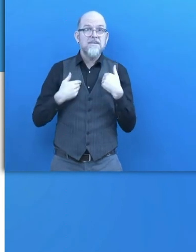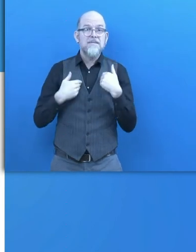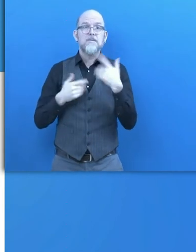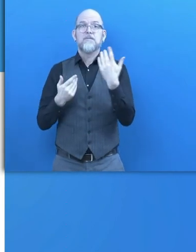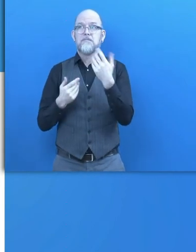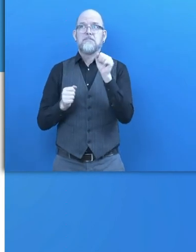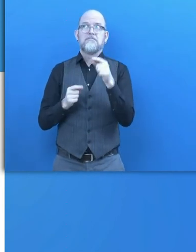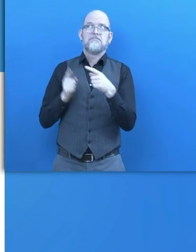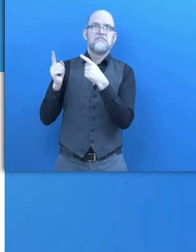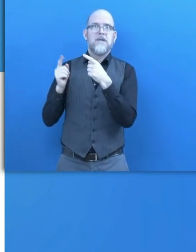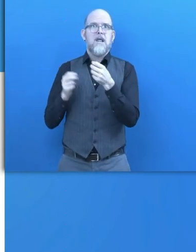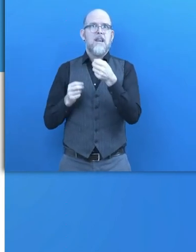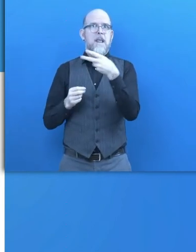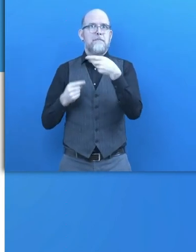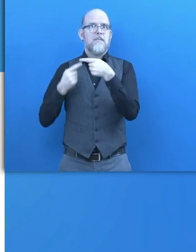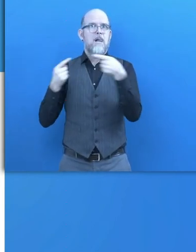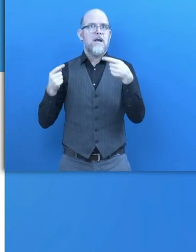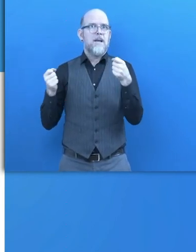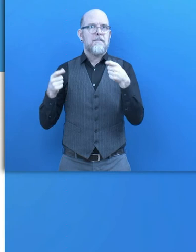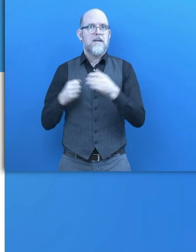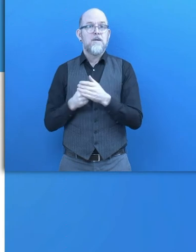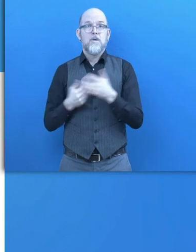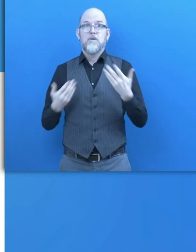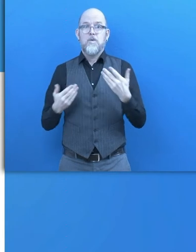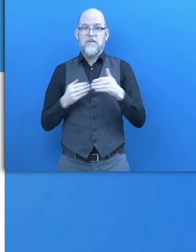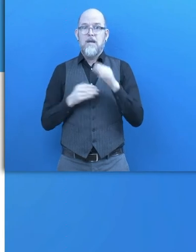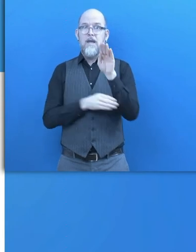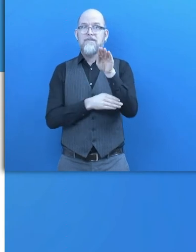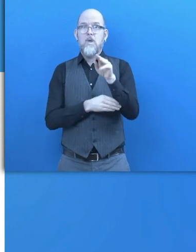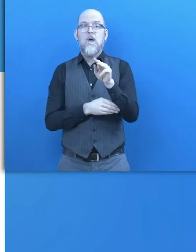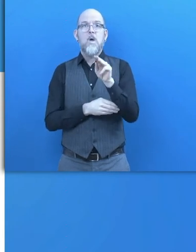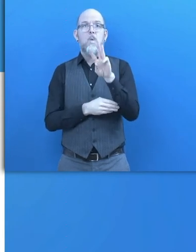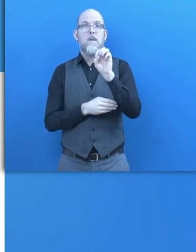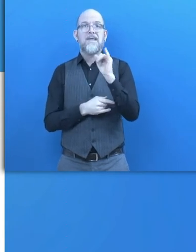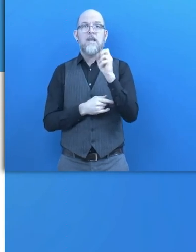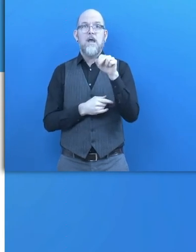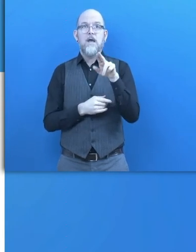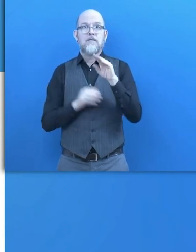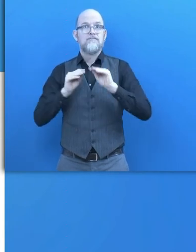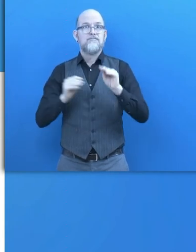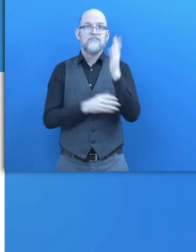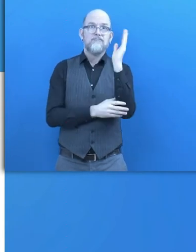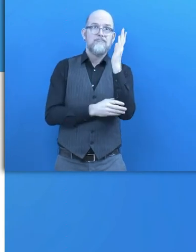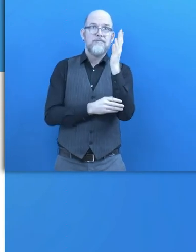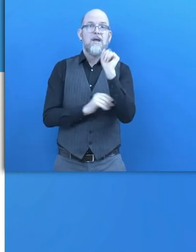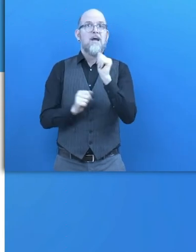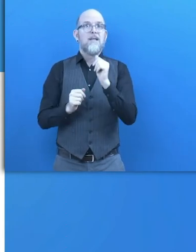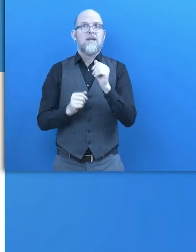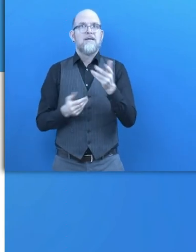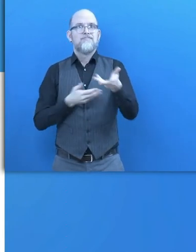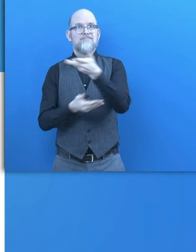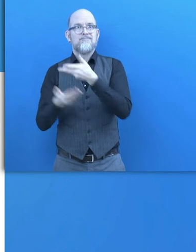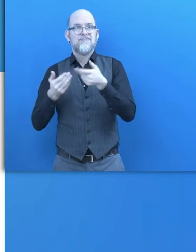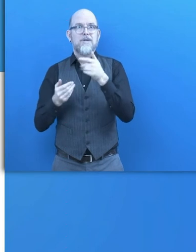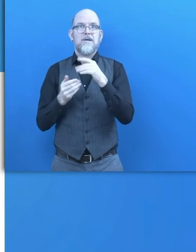mentioned. Or join our webinar this afternoon. In the chat you will find the exact time